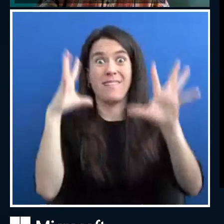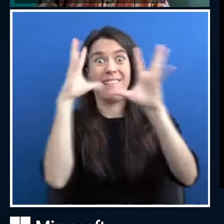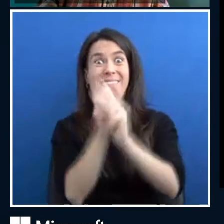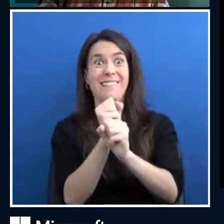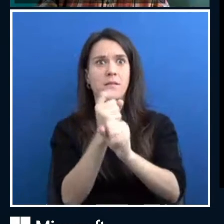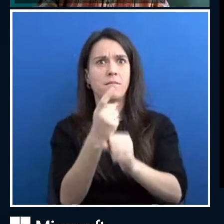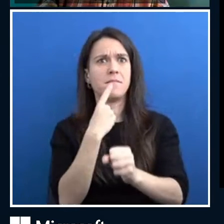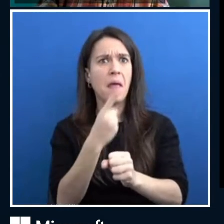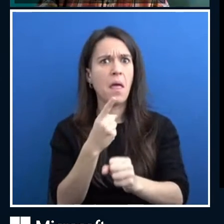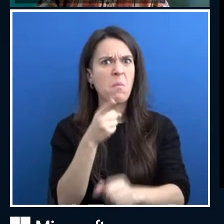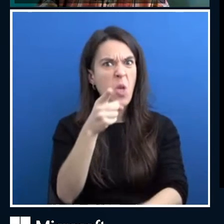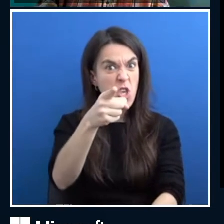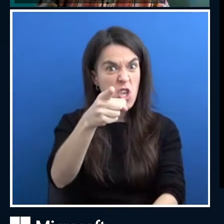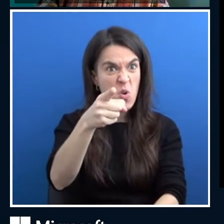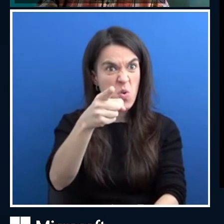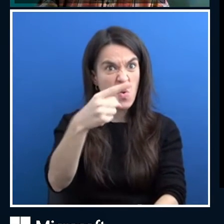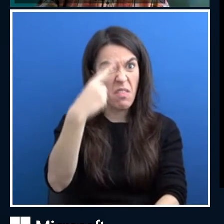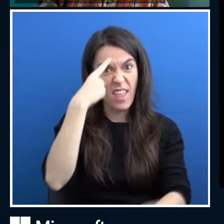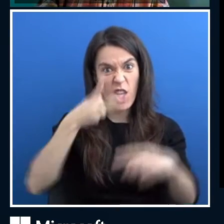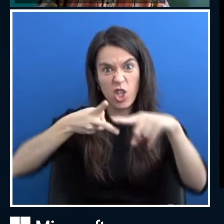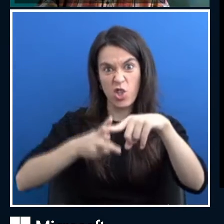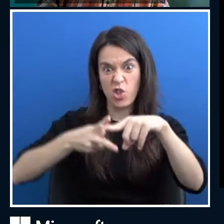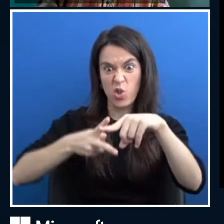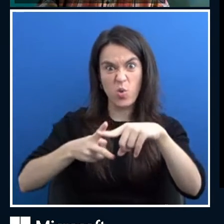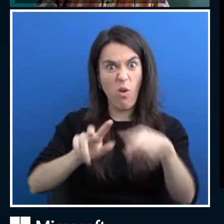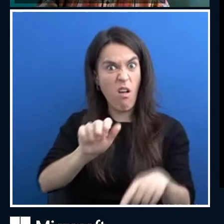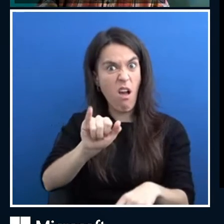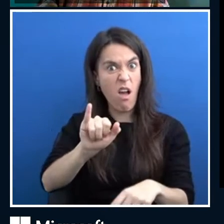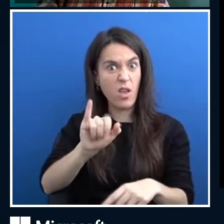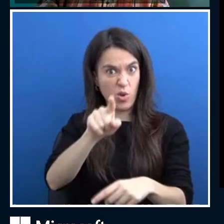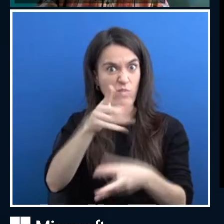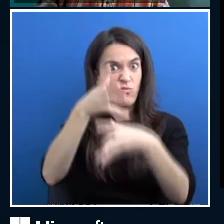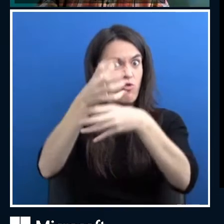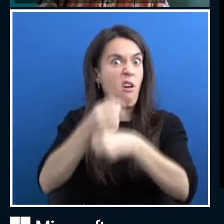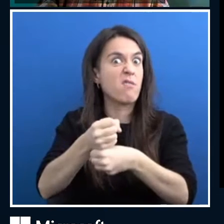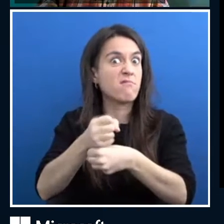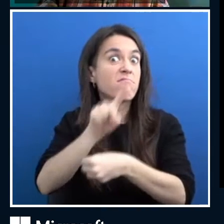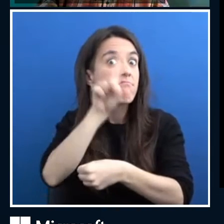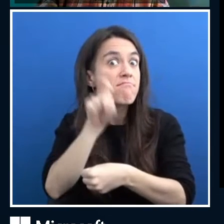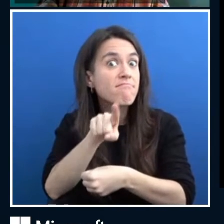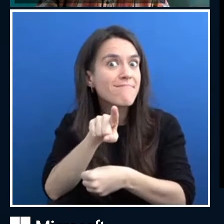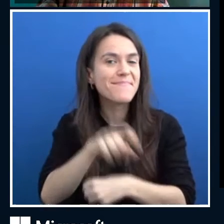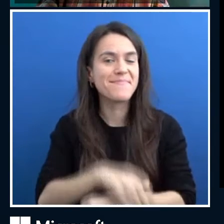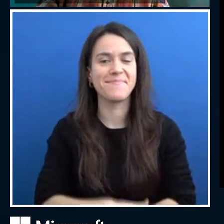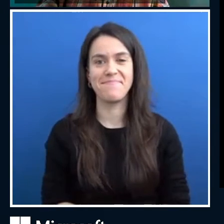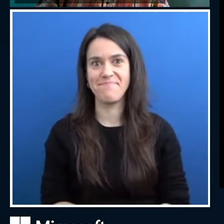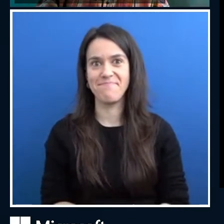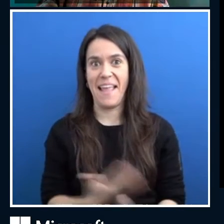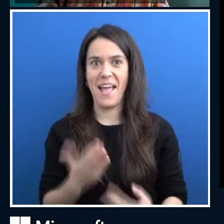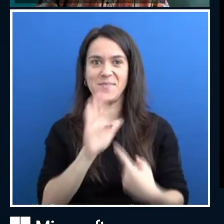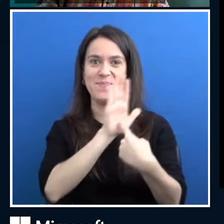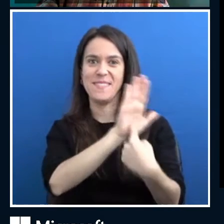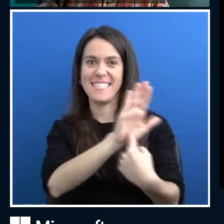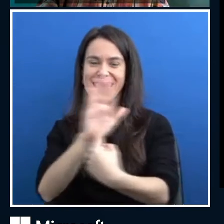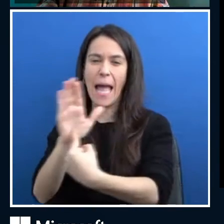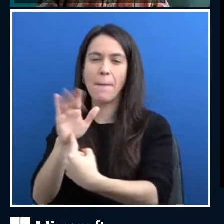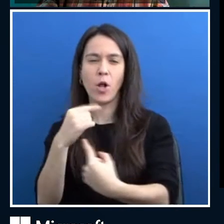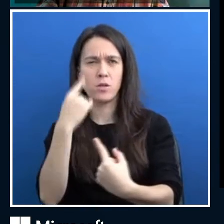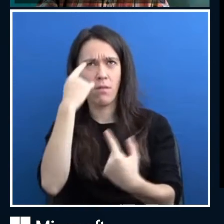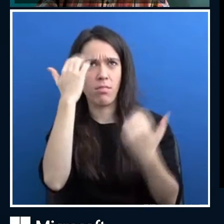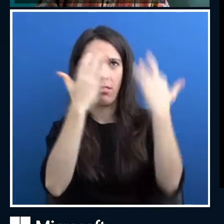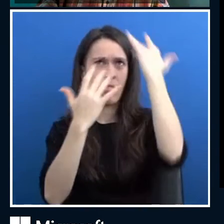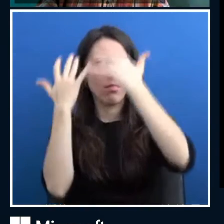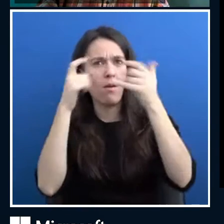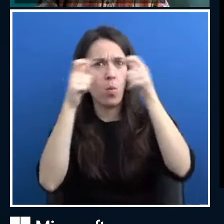AI too? And so we're going to go through a couple of little samples. And then I'm going to show you a framework that I thought was fascinating.